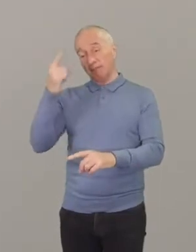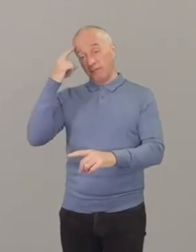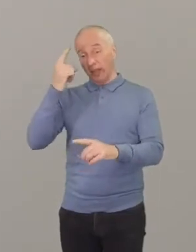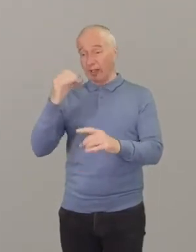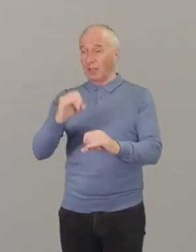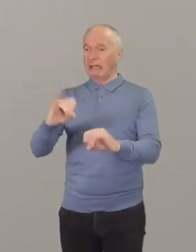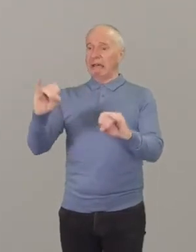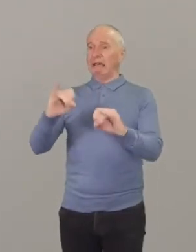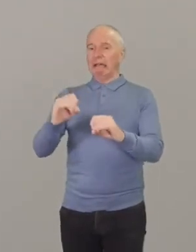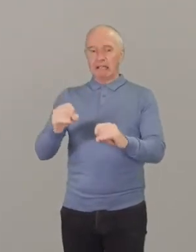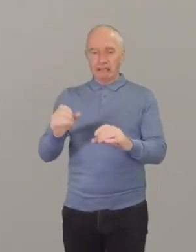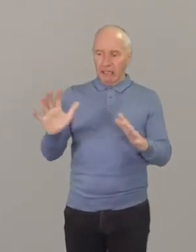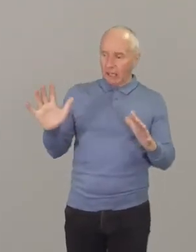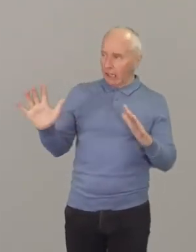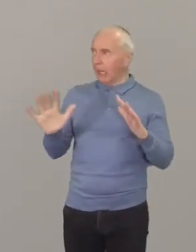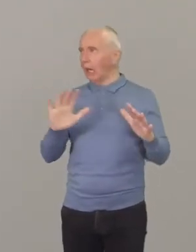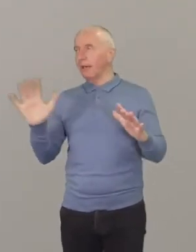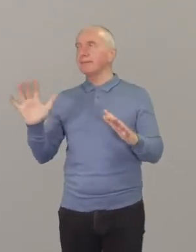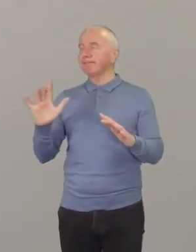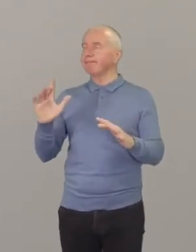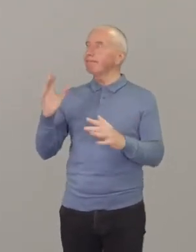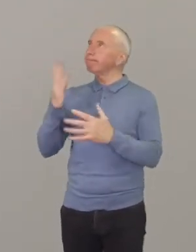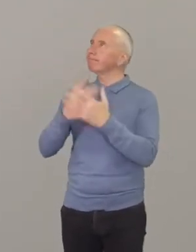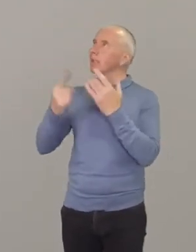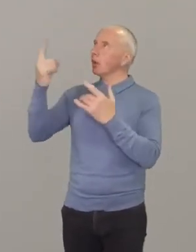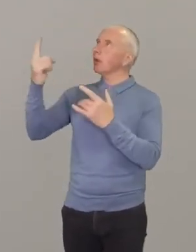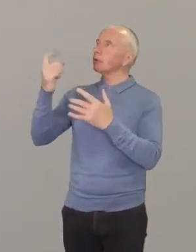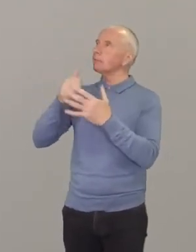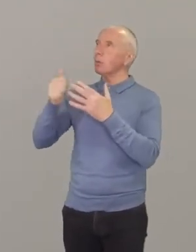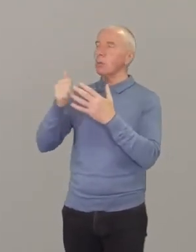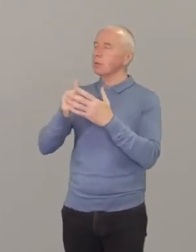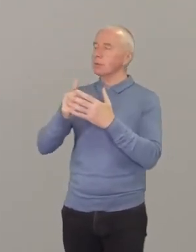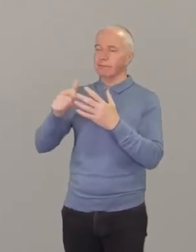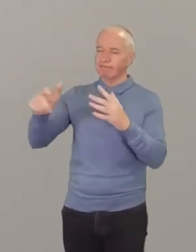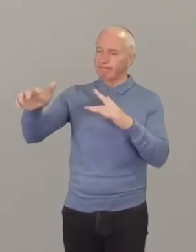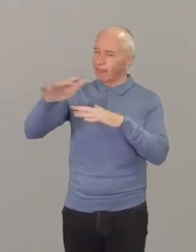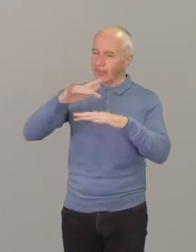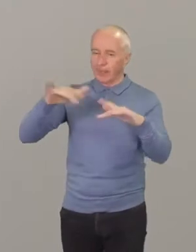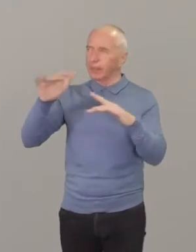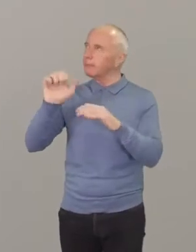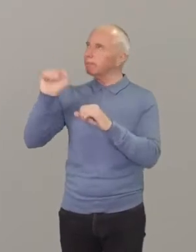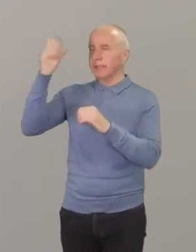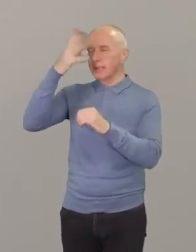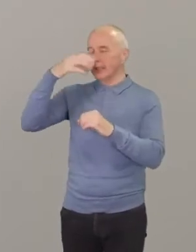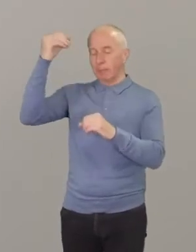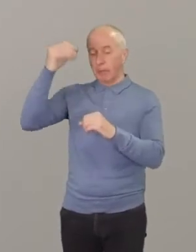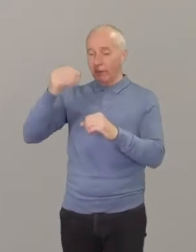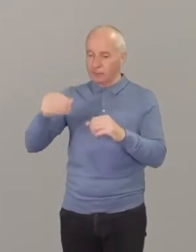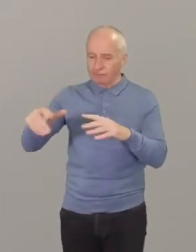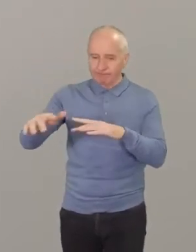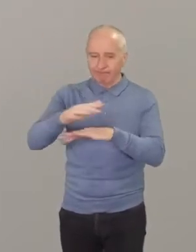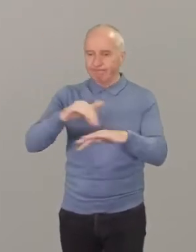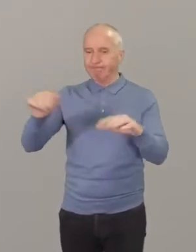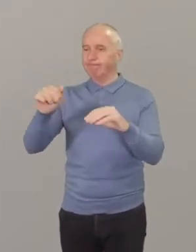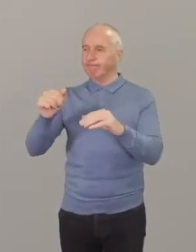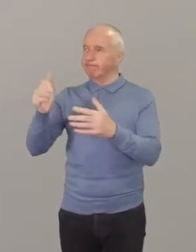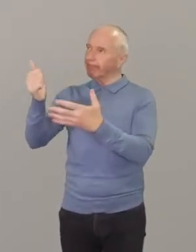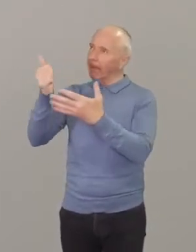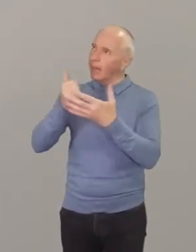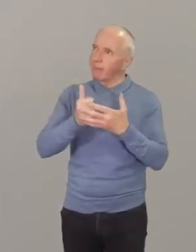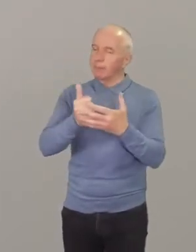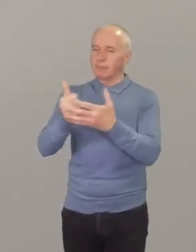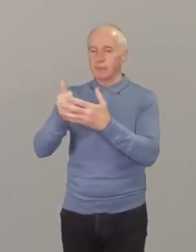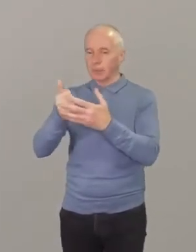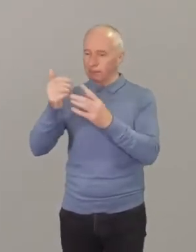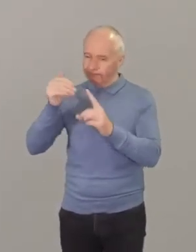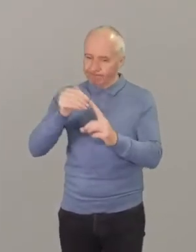we've been blown from all angles we've been able to be attentive to God's Spirit and keep in step with the Spirit in the midst of everything. I think